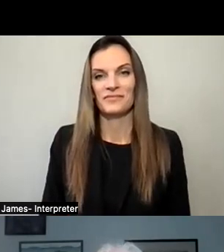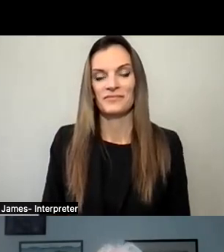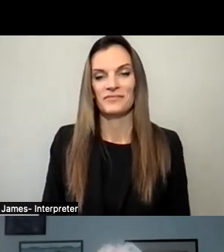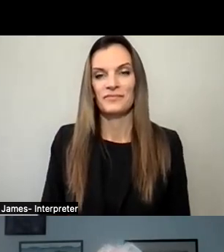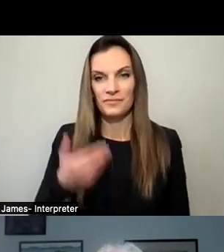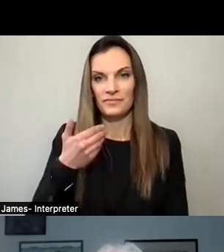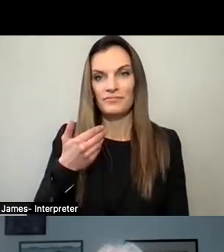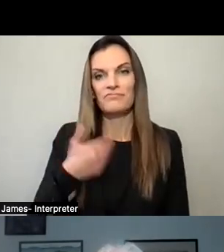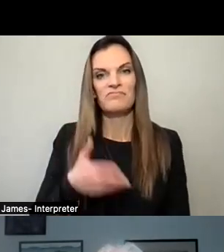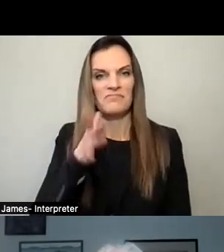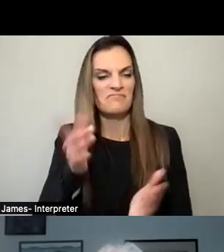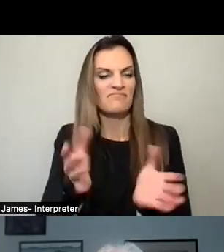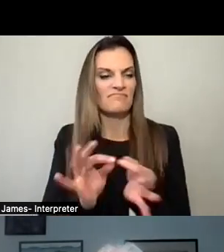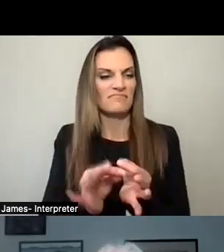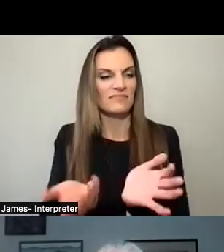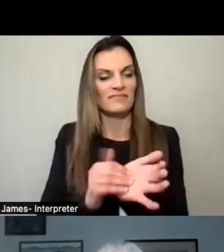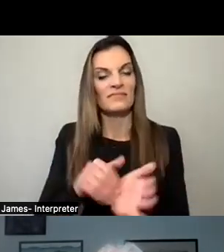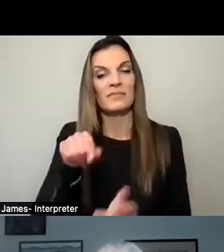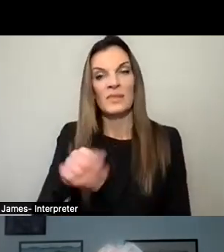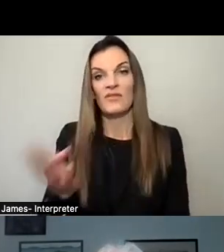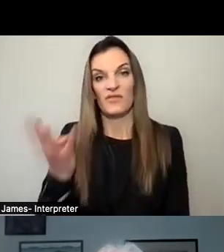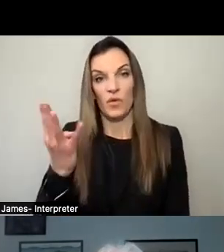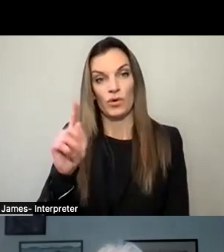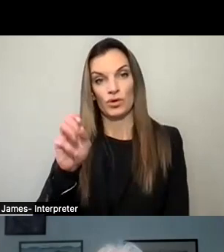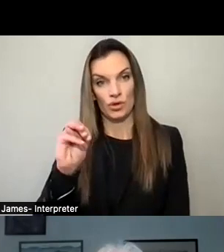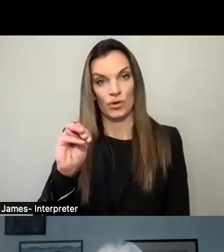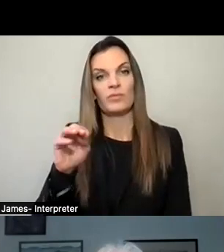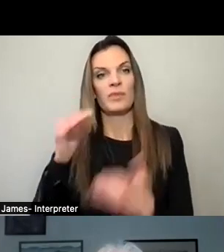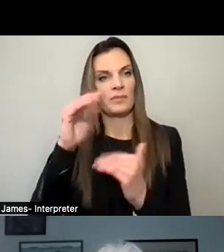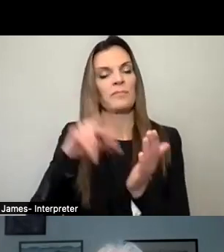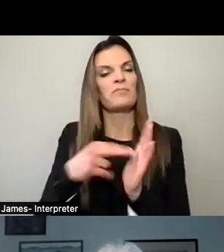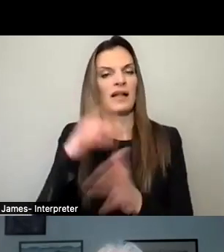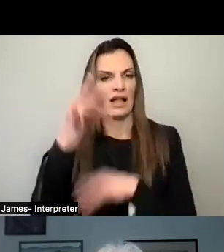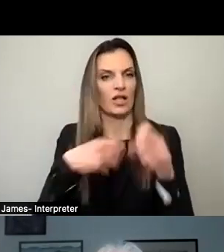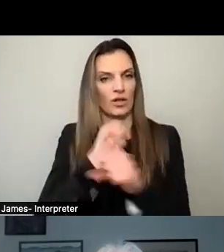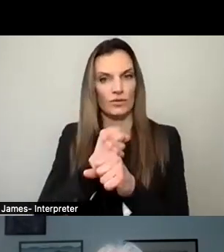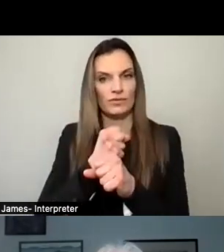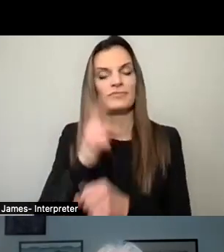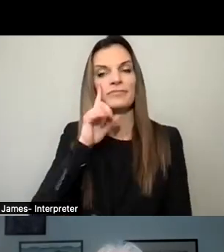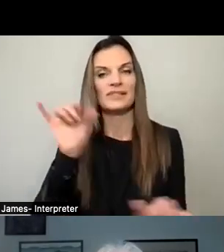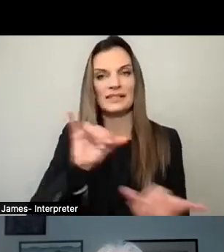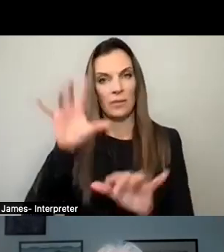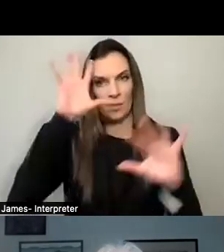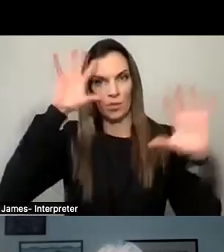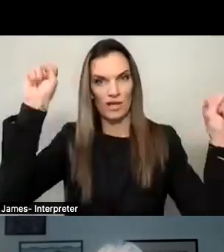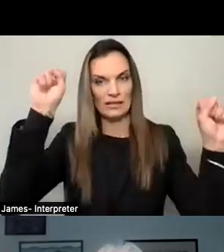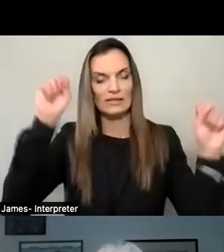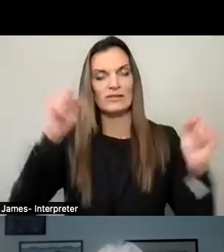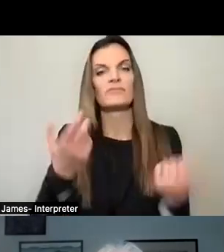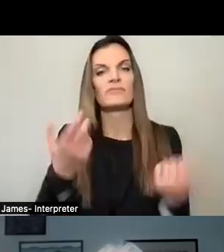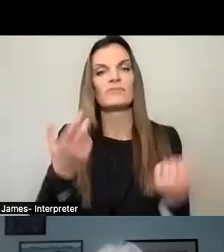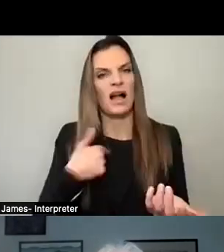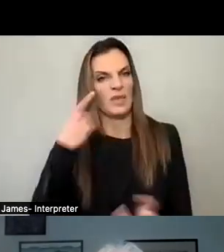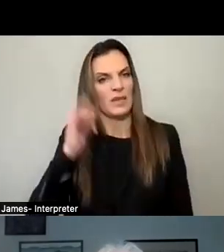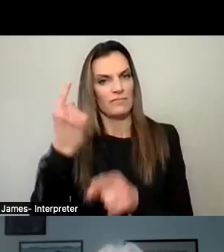I'll hit it again. Yes. That's four term limits. That means a total of eight years. It's the same number that the President of United States has. I think it's a very reasonable one.